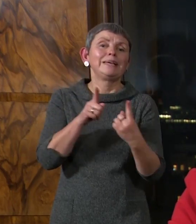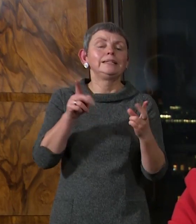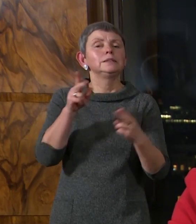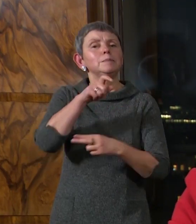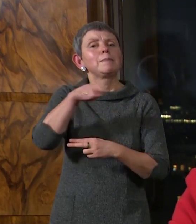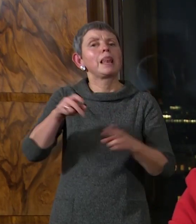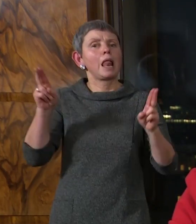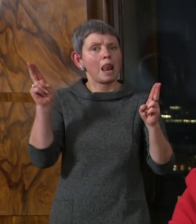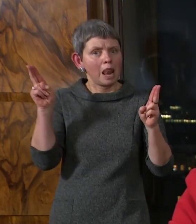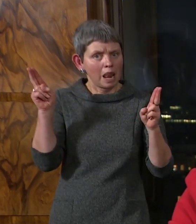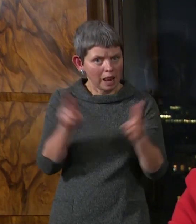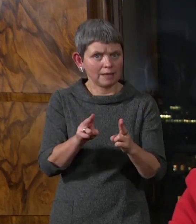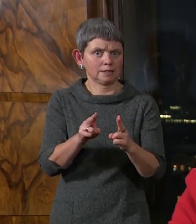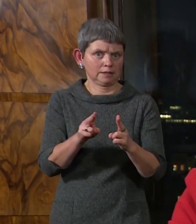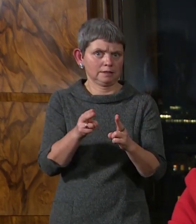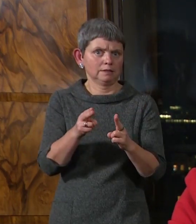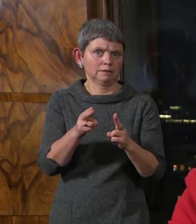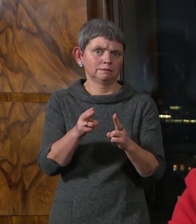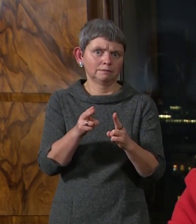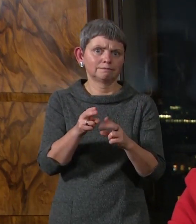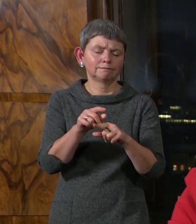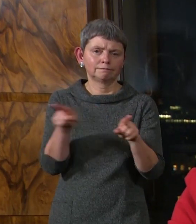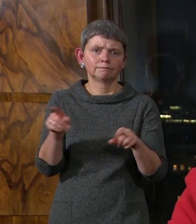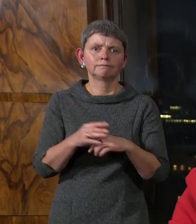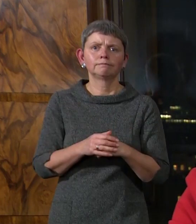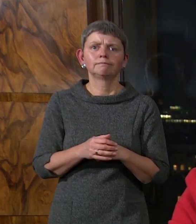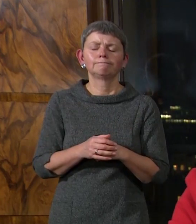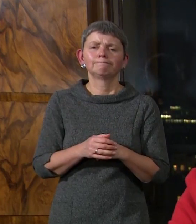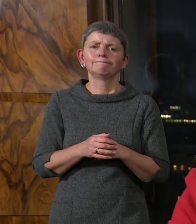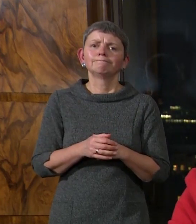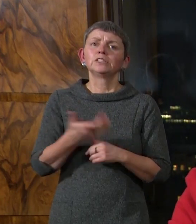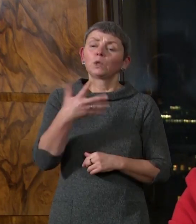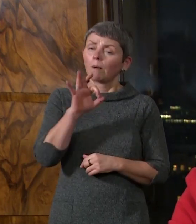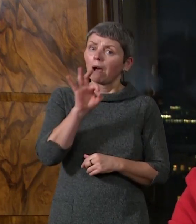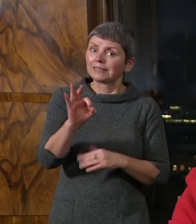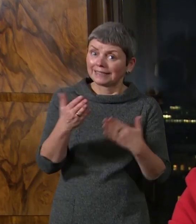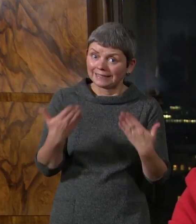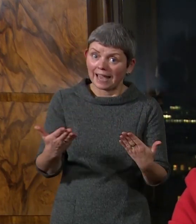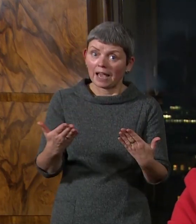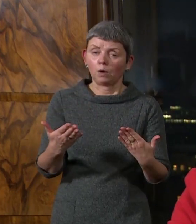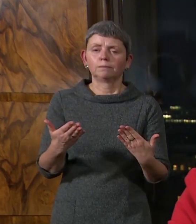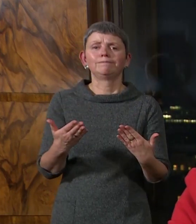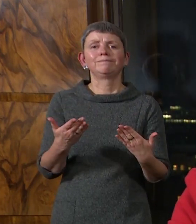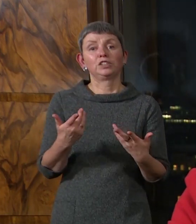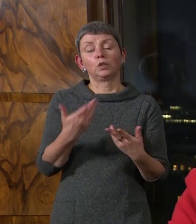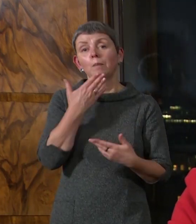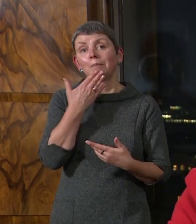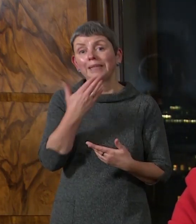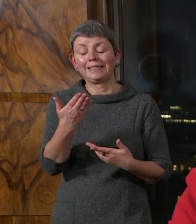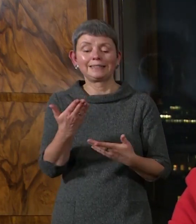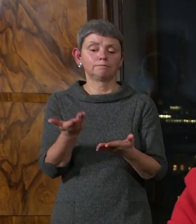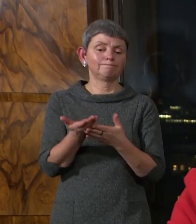possible our contacts with people in other households. My key request to all of you today is as far as you can,